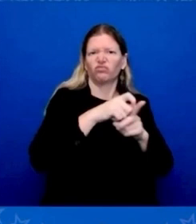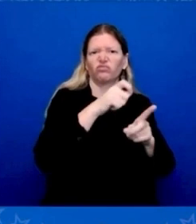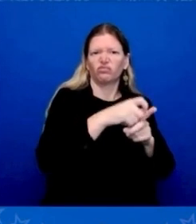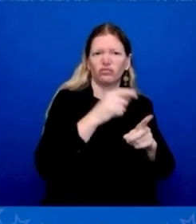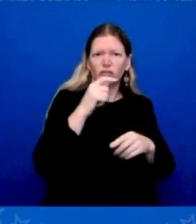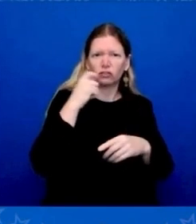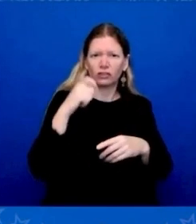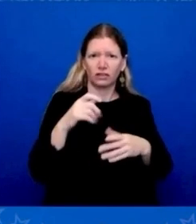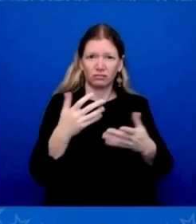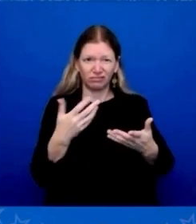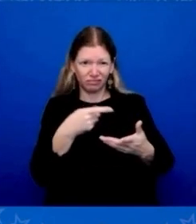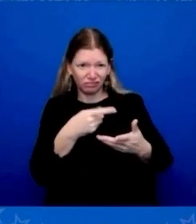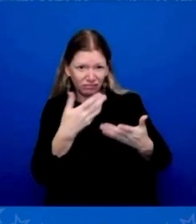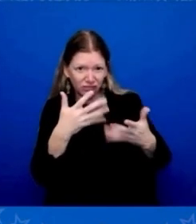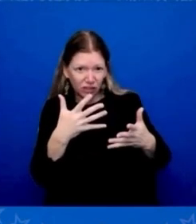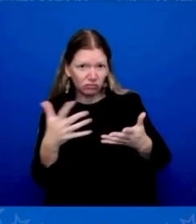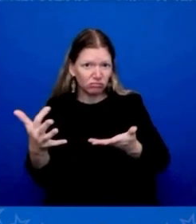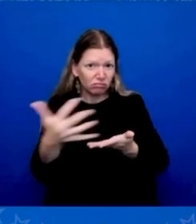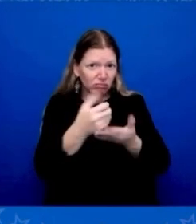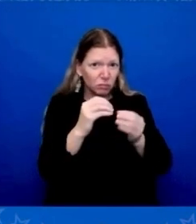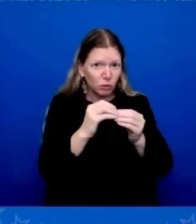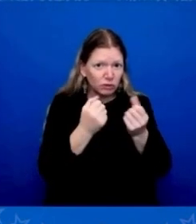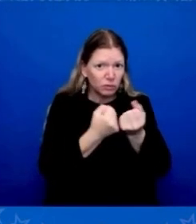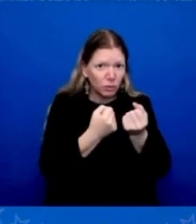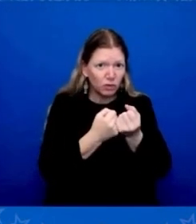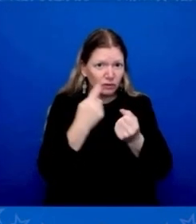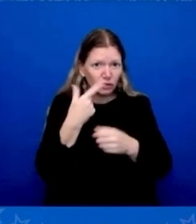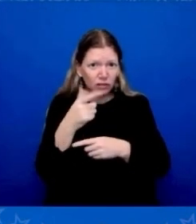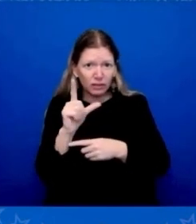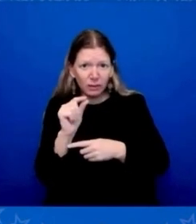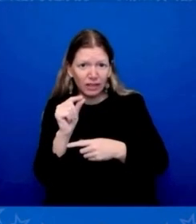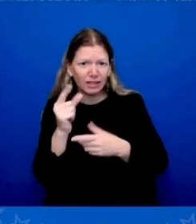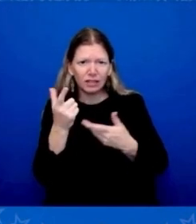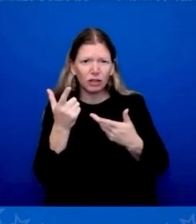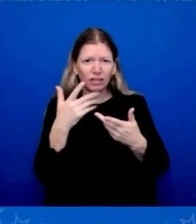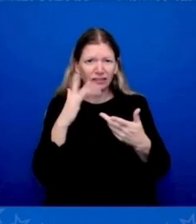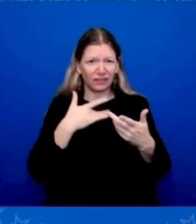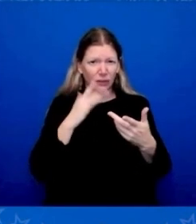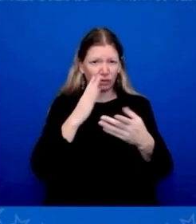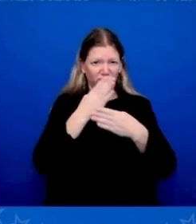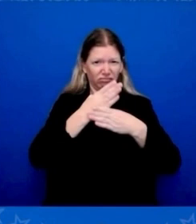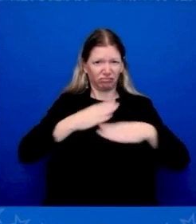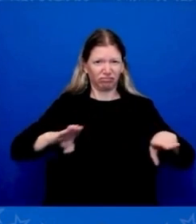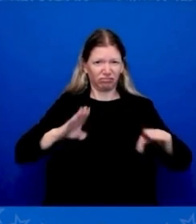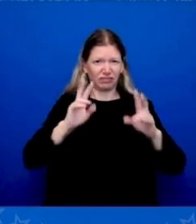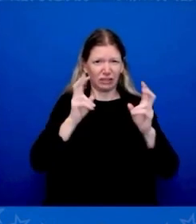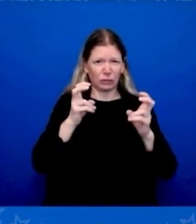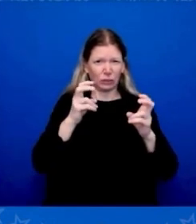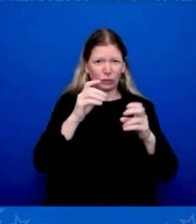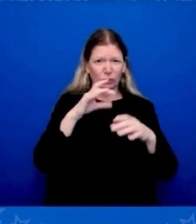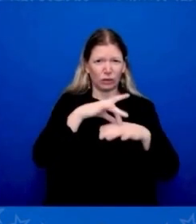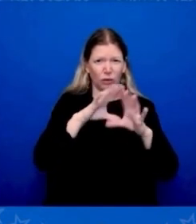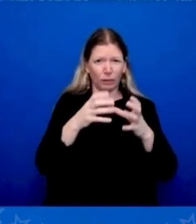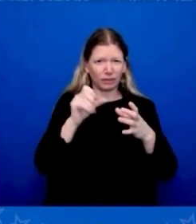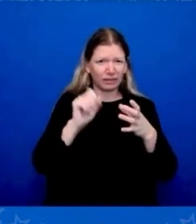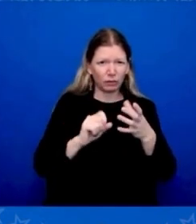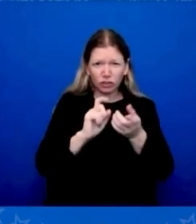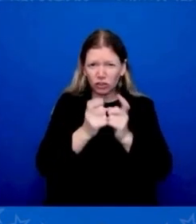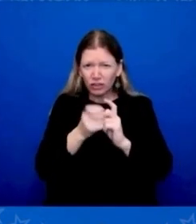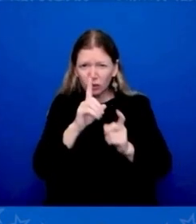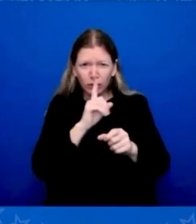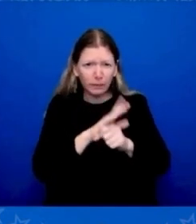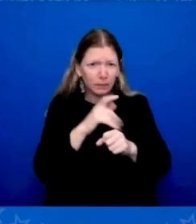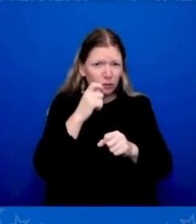to Ukraine? Kiev not a wedge issue with the Global South. It's a wedge issue with Russia, which is present, and with China, which is present,